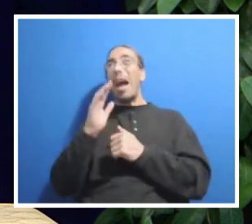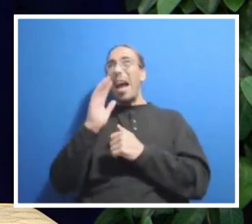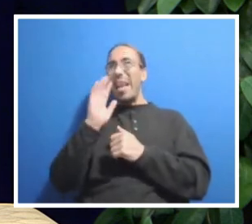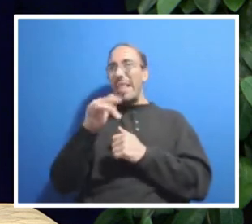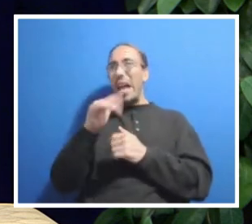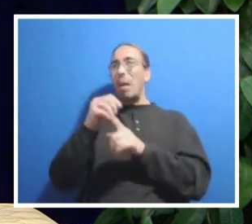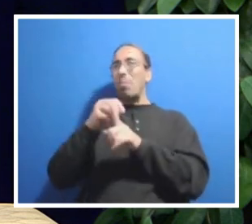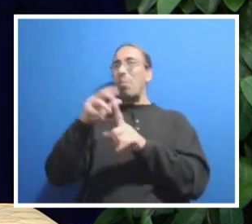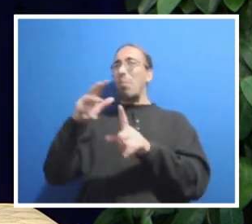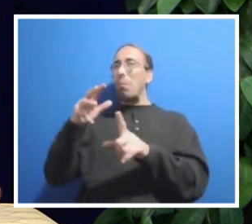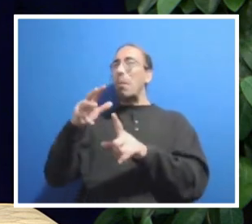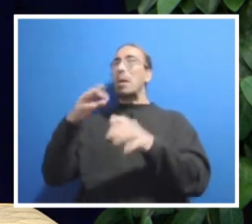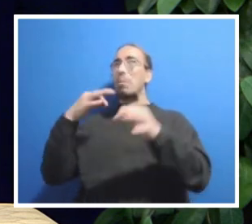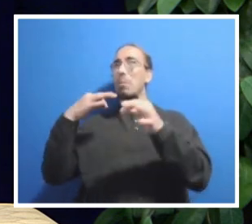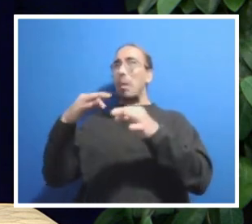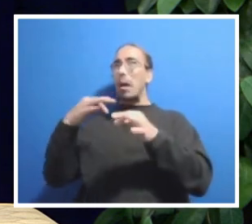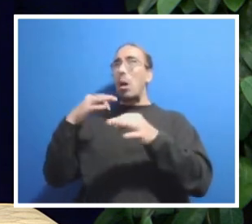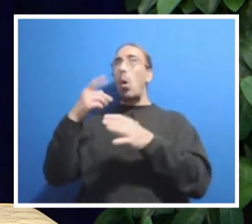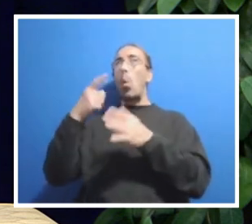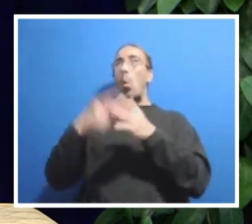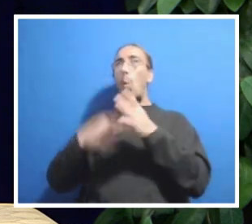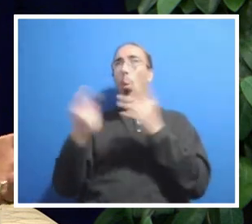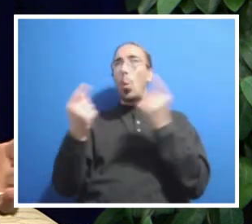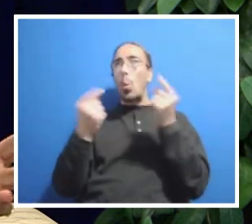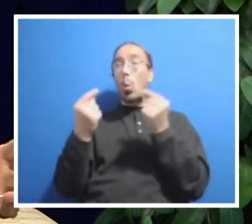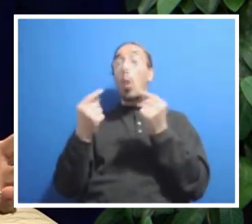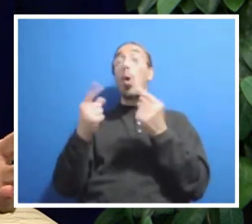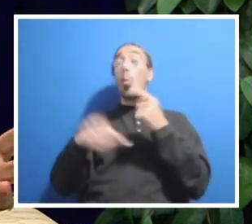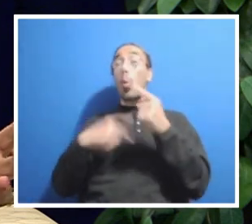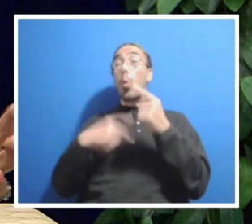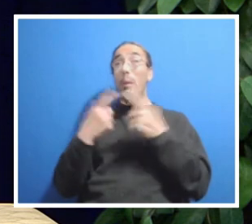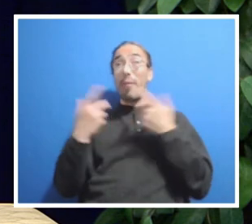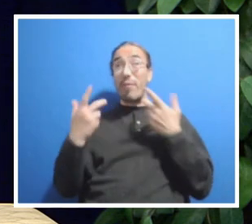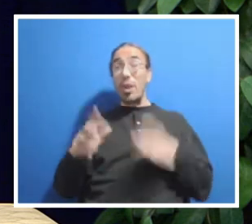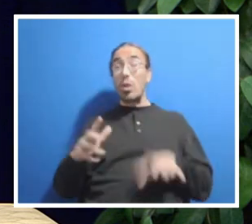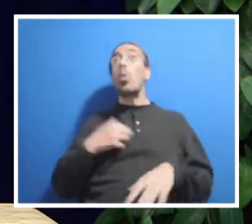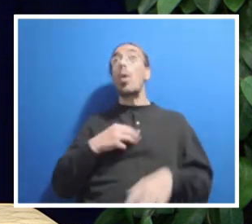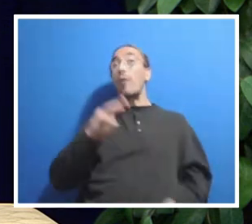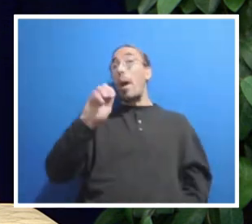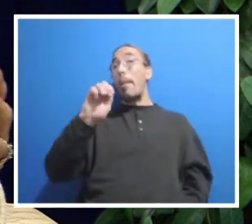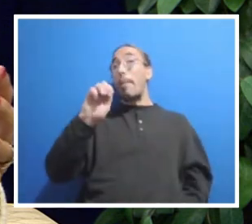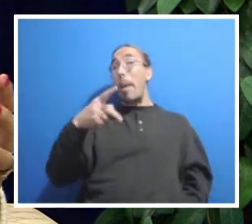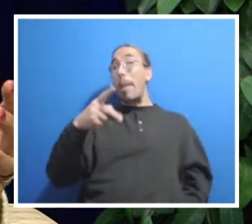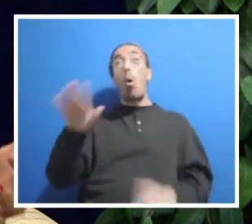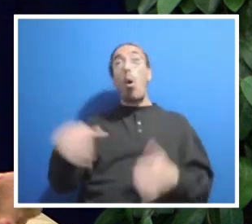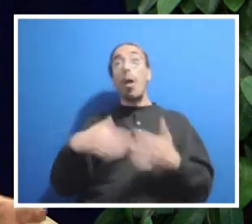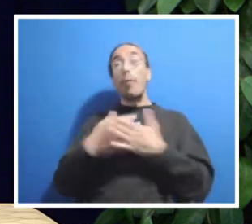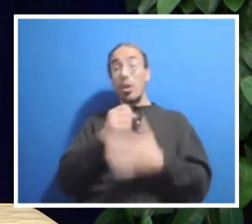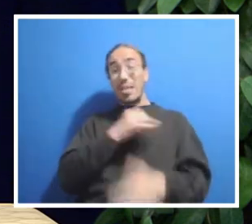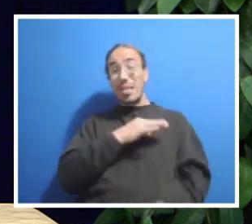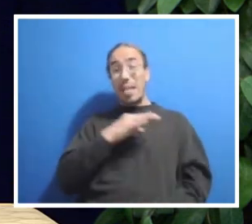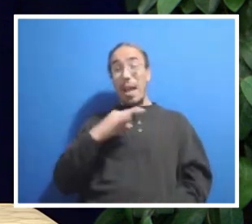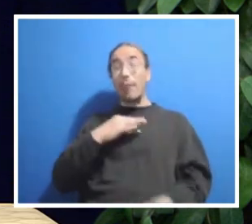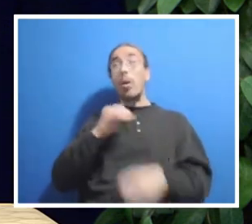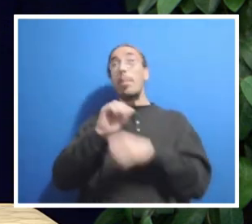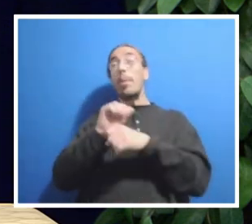So once we finished all of that work, we mapped all of our staff employees into this new job structure. We sent